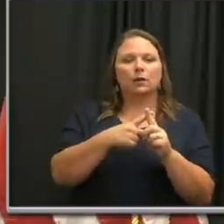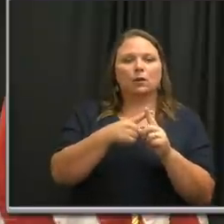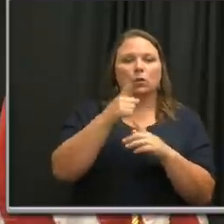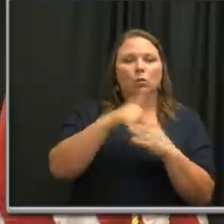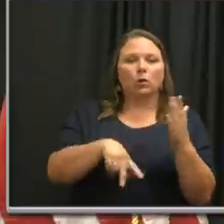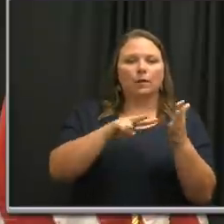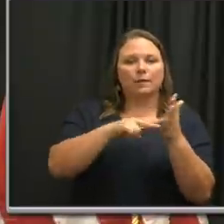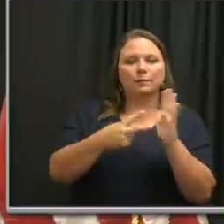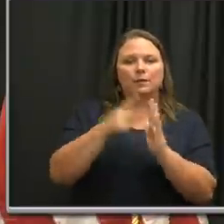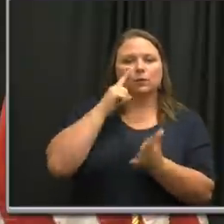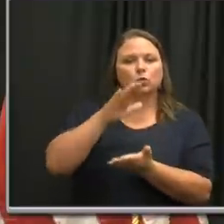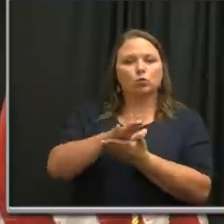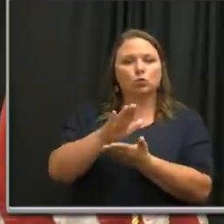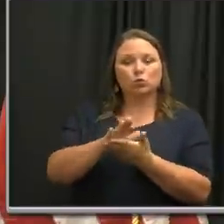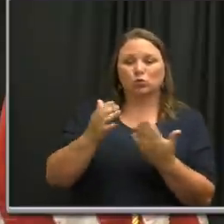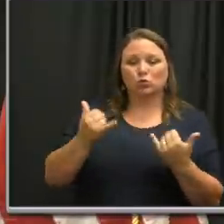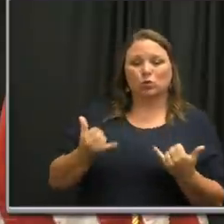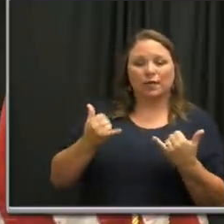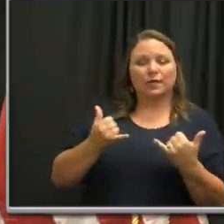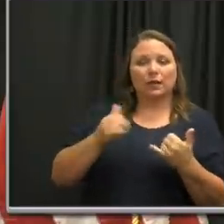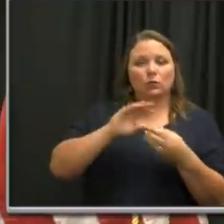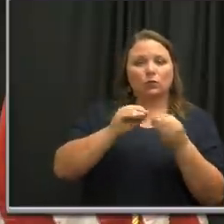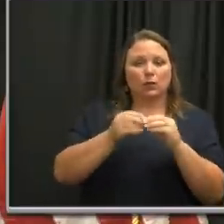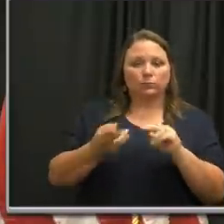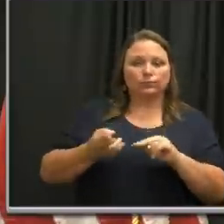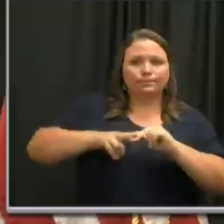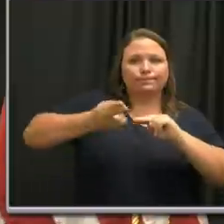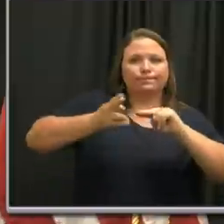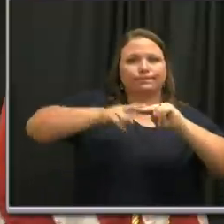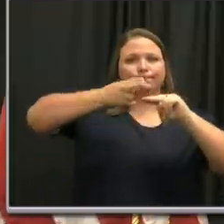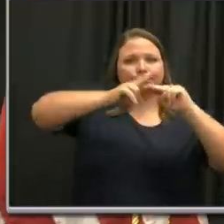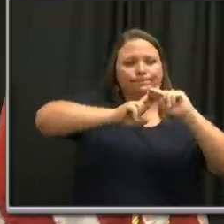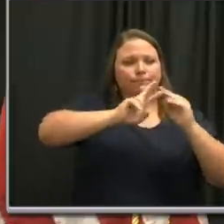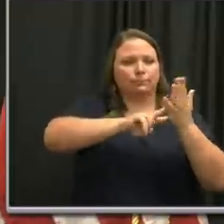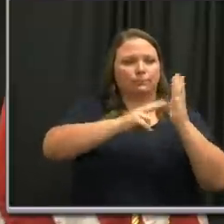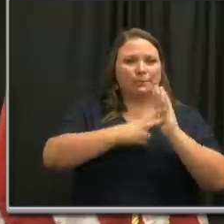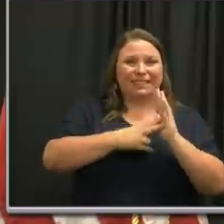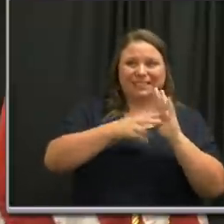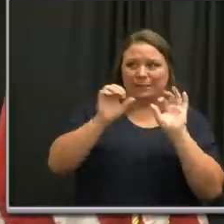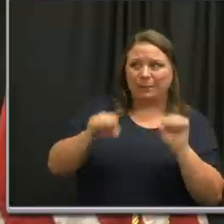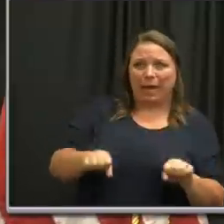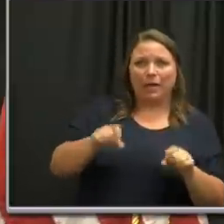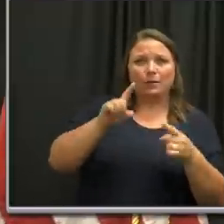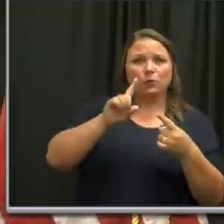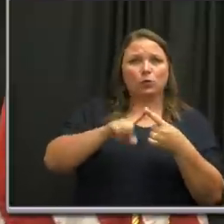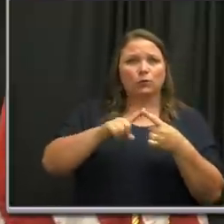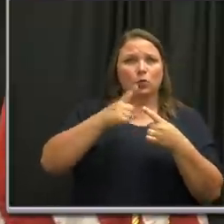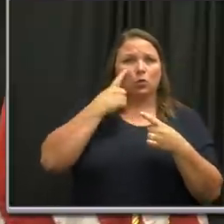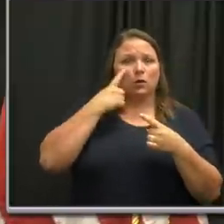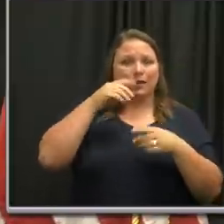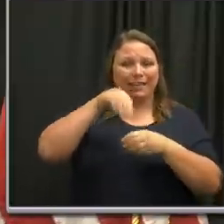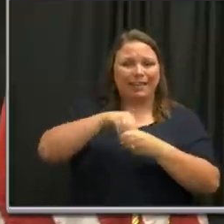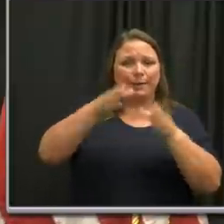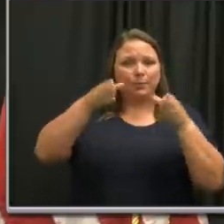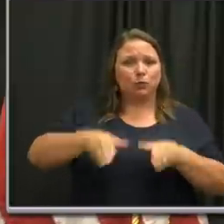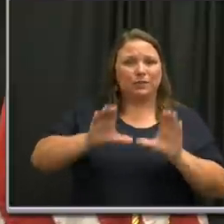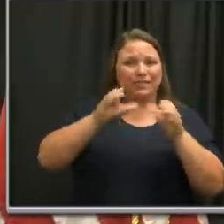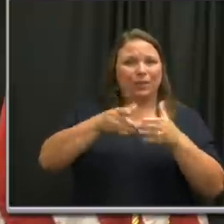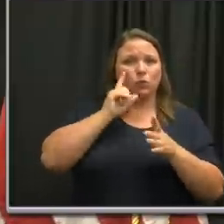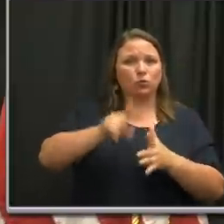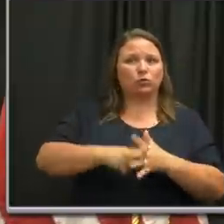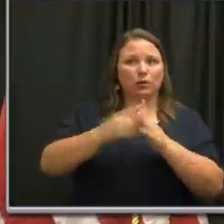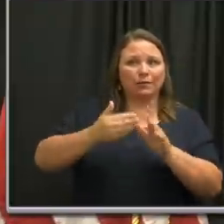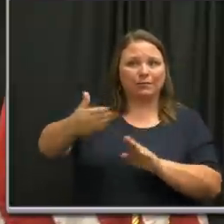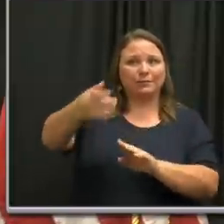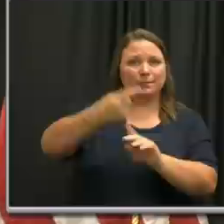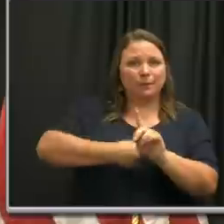for schools. I mean, as of now with the number of cases we have, is it feasible to say that in-person classes will start up in a month